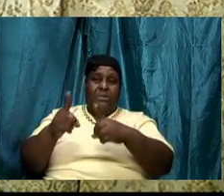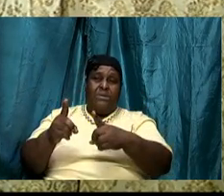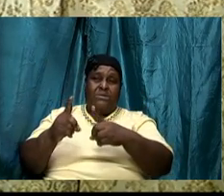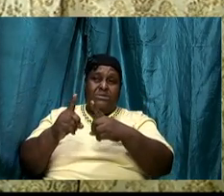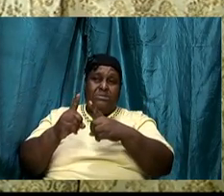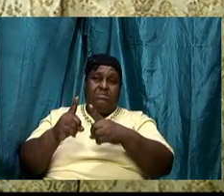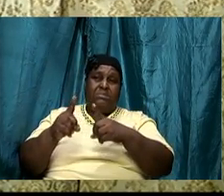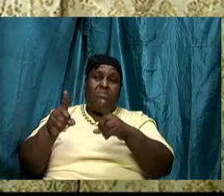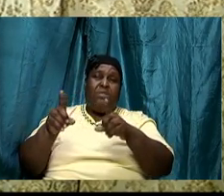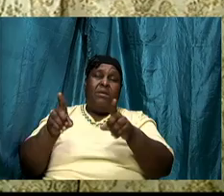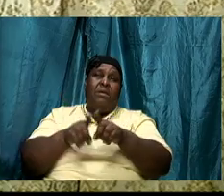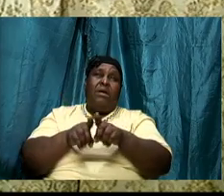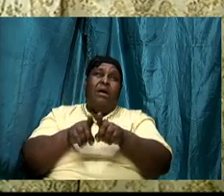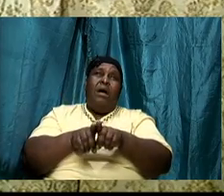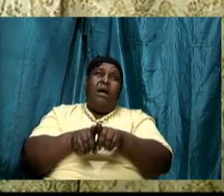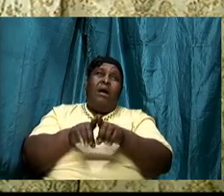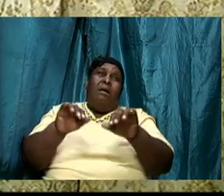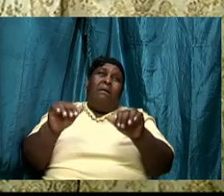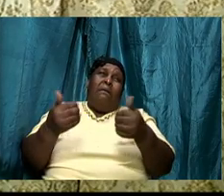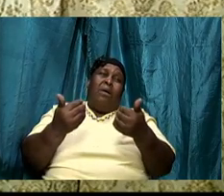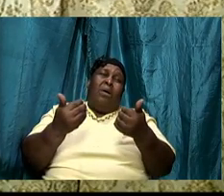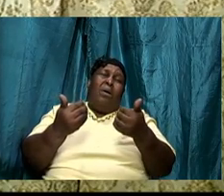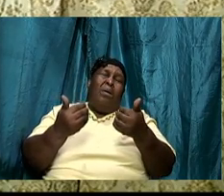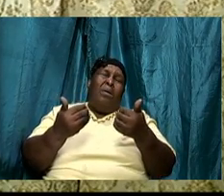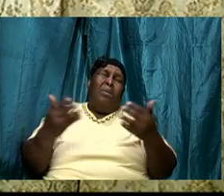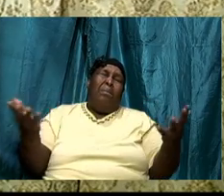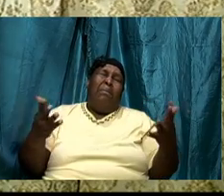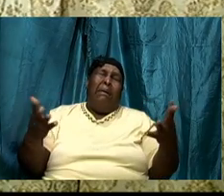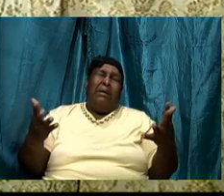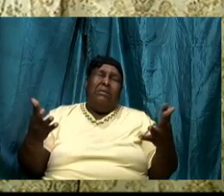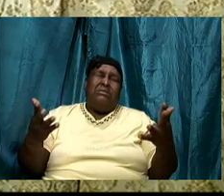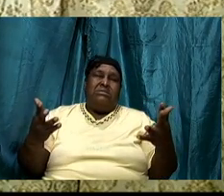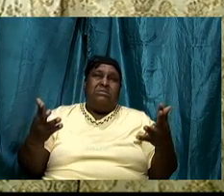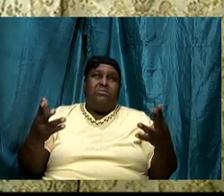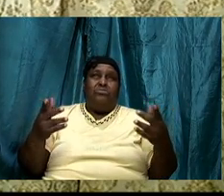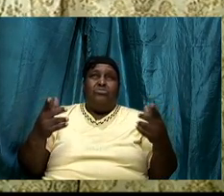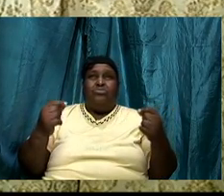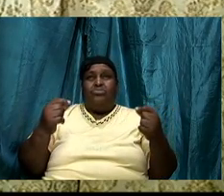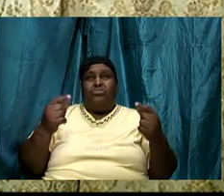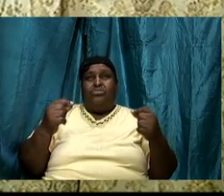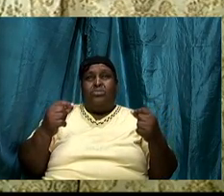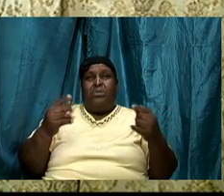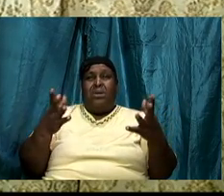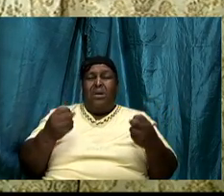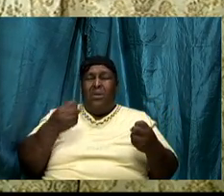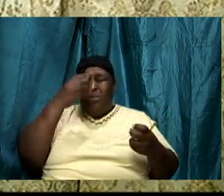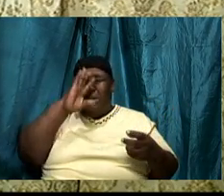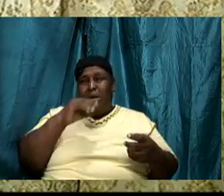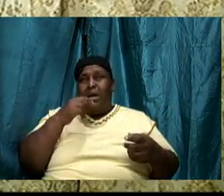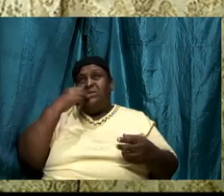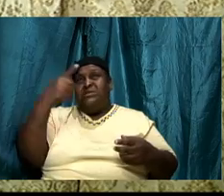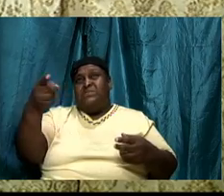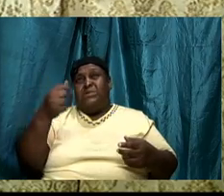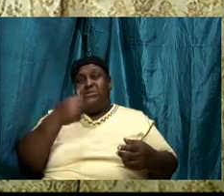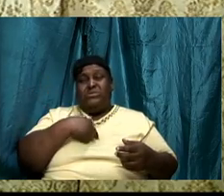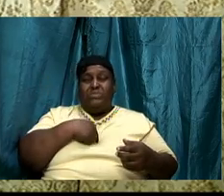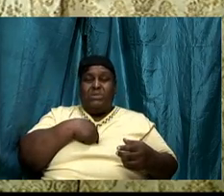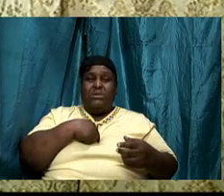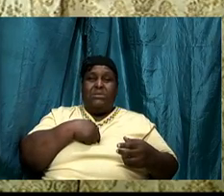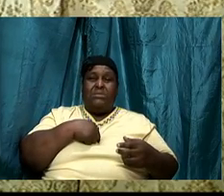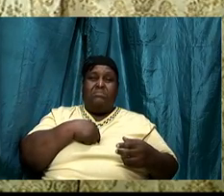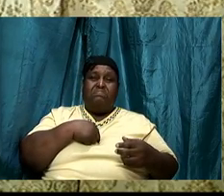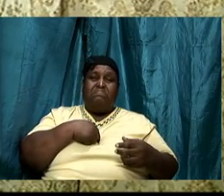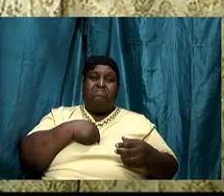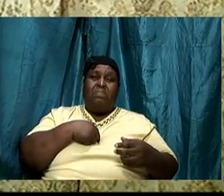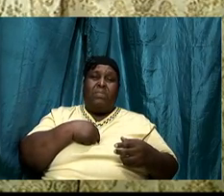as to how and what I must do I want God to talk to me and we go off